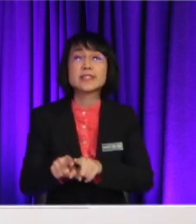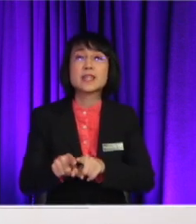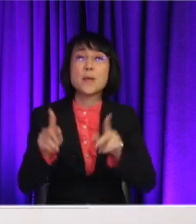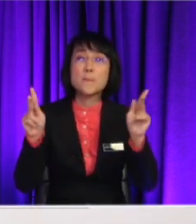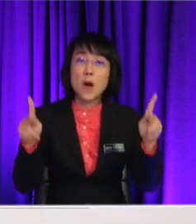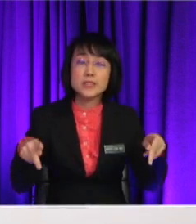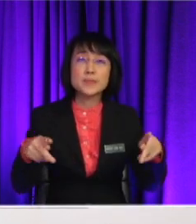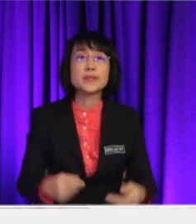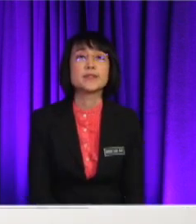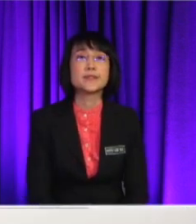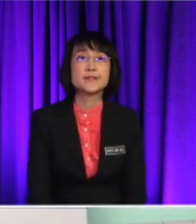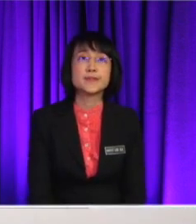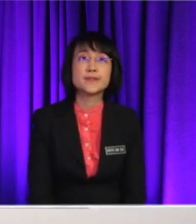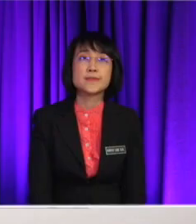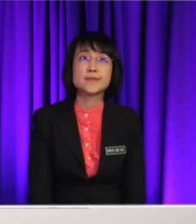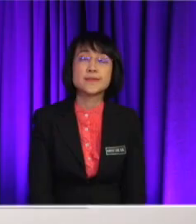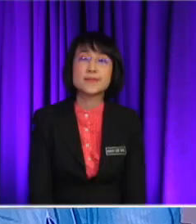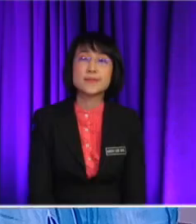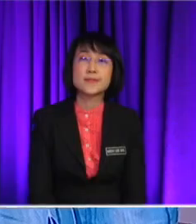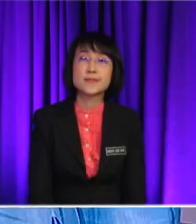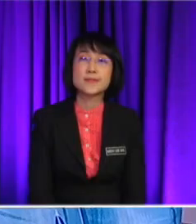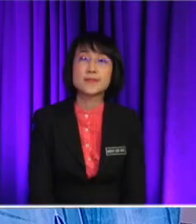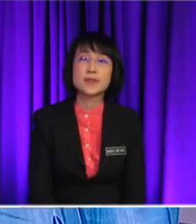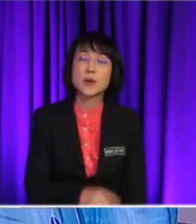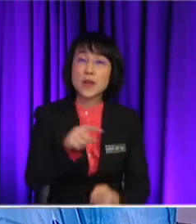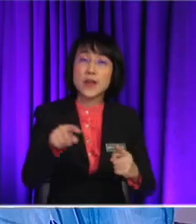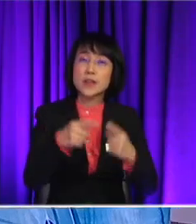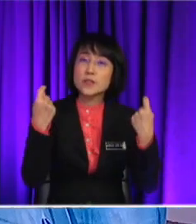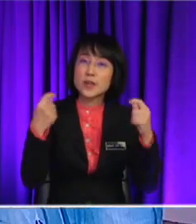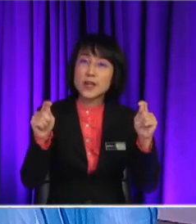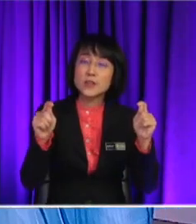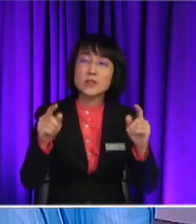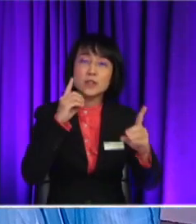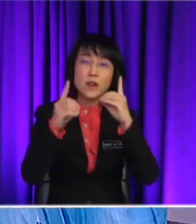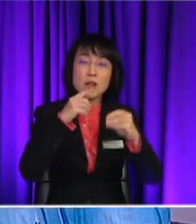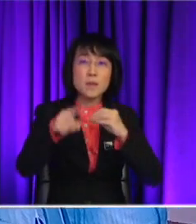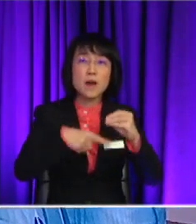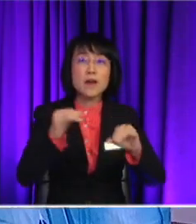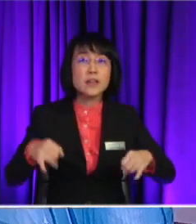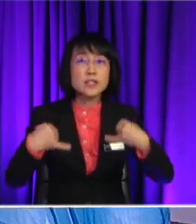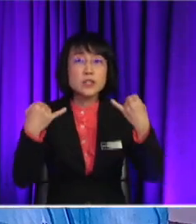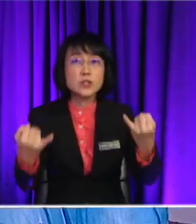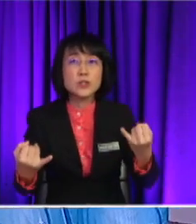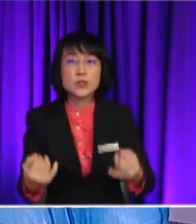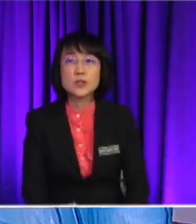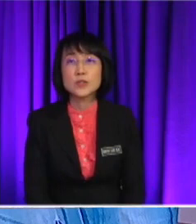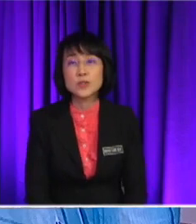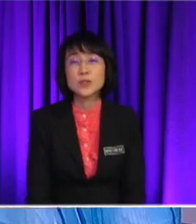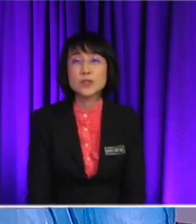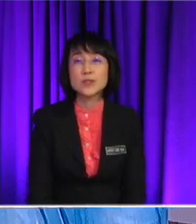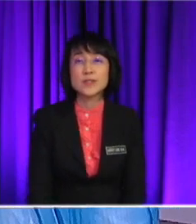As soon as possible So when you try to mention about an issue, okay You cannot just say like, oh,